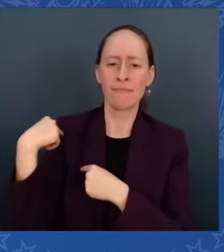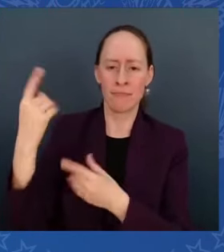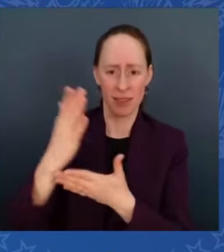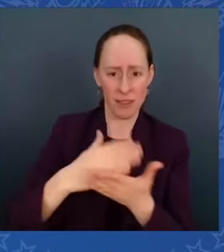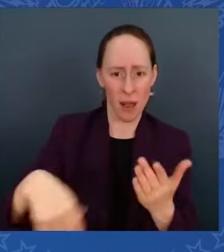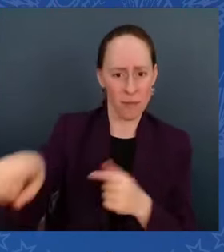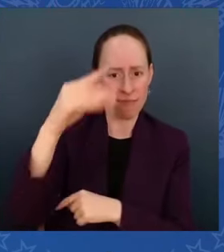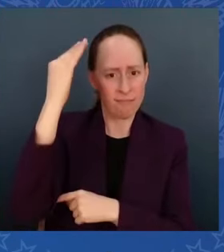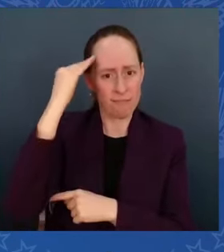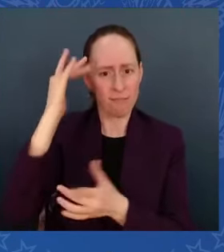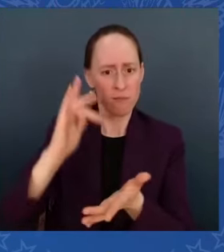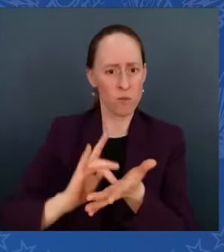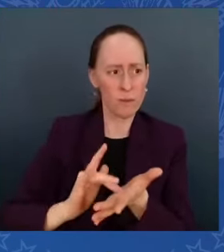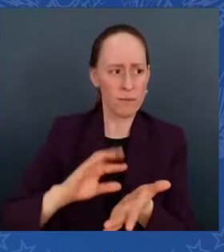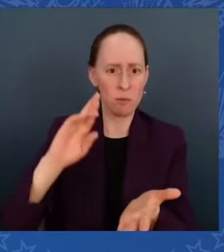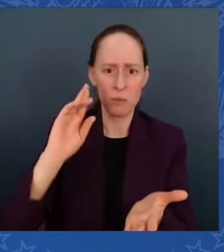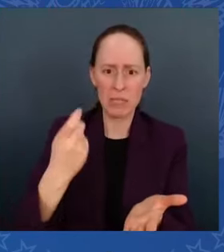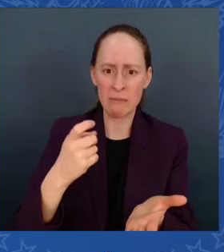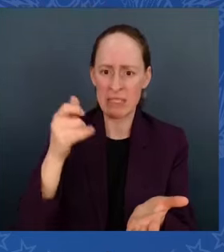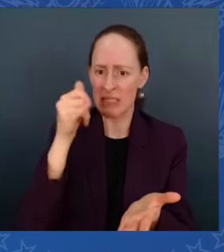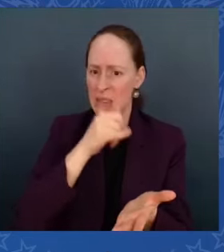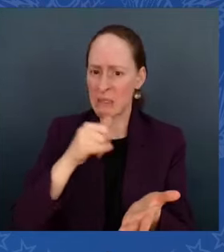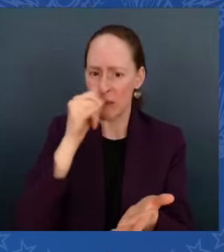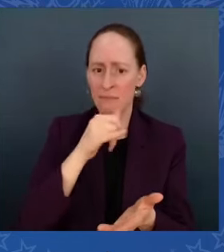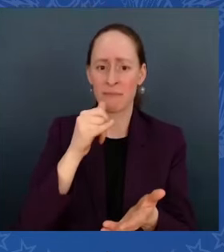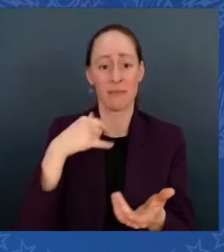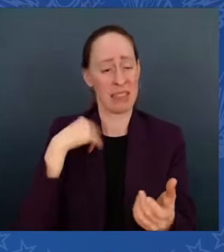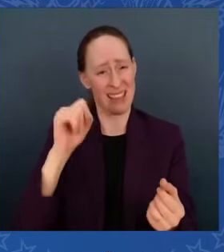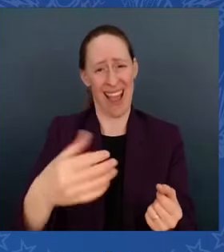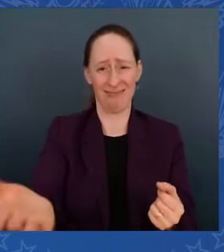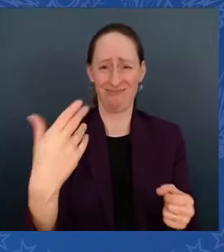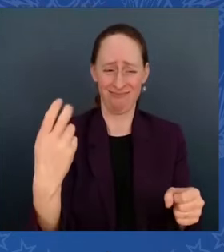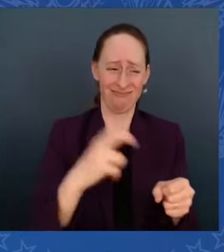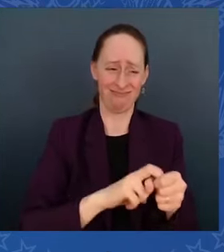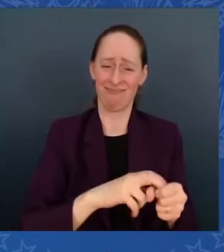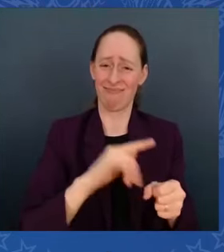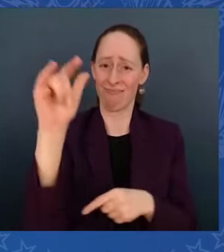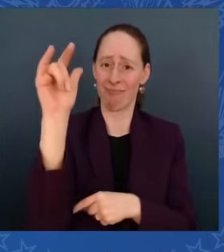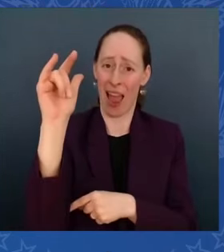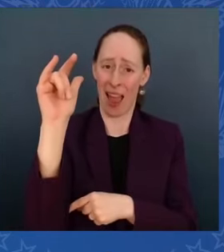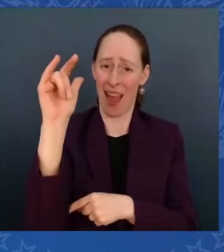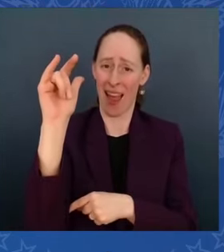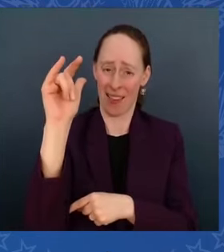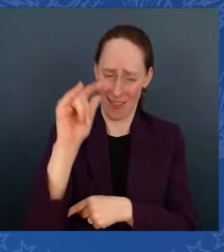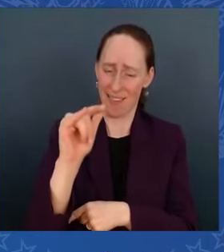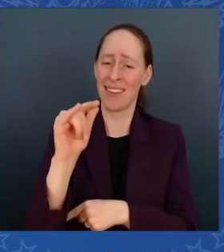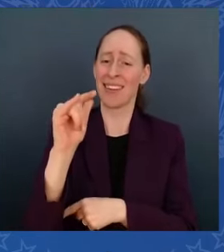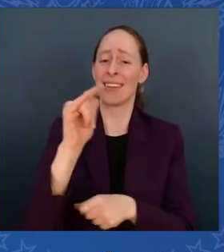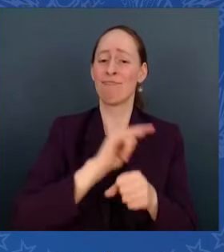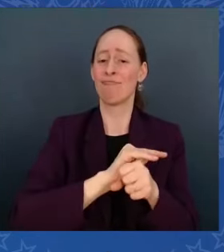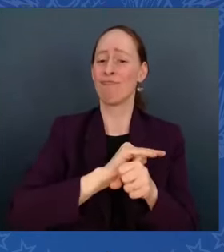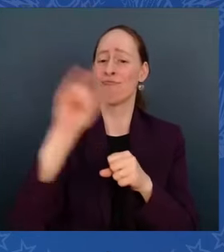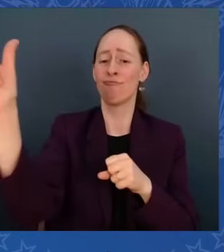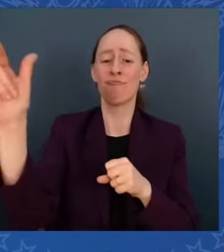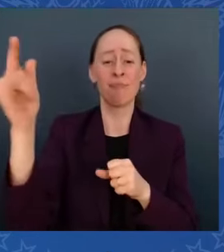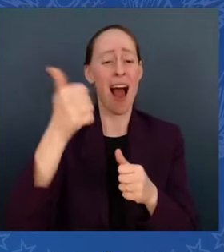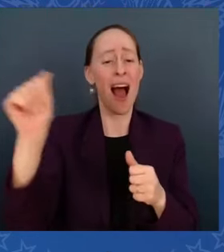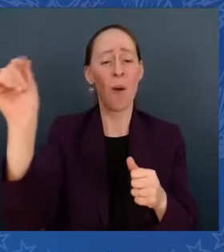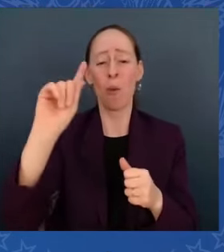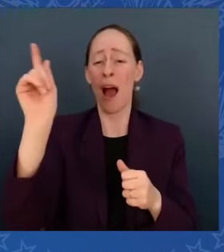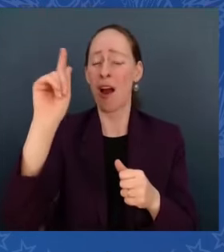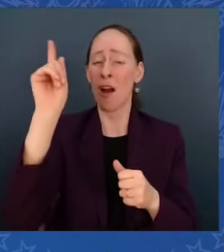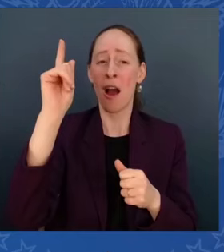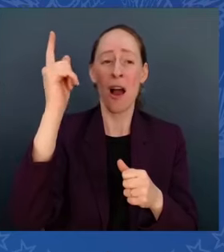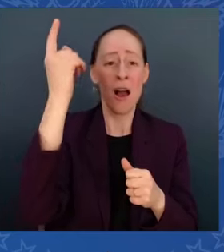One. You pick any city in Europe or parts of the Middle East or in Asia. Take you that same prescription, get it filled in